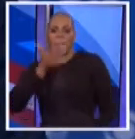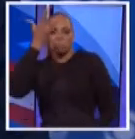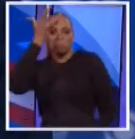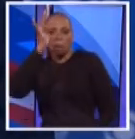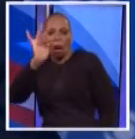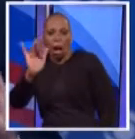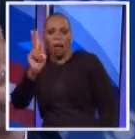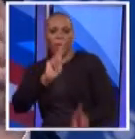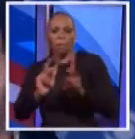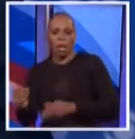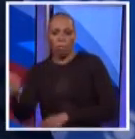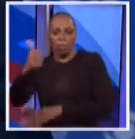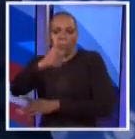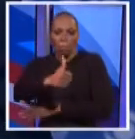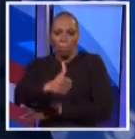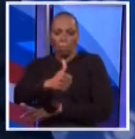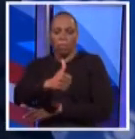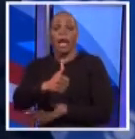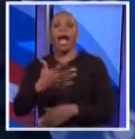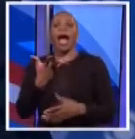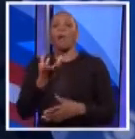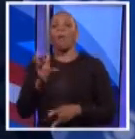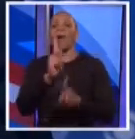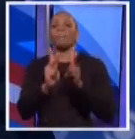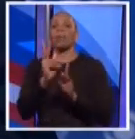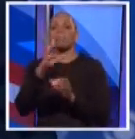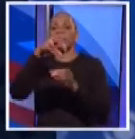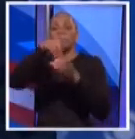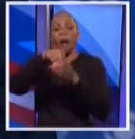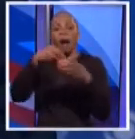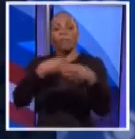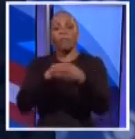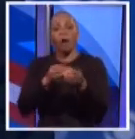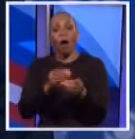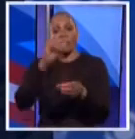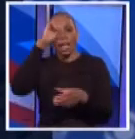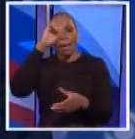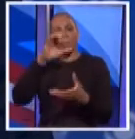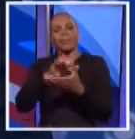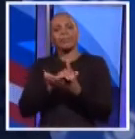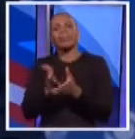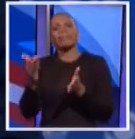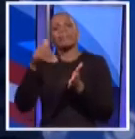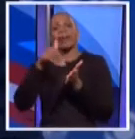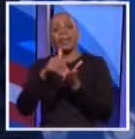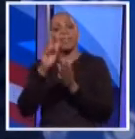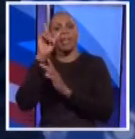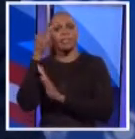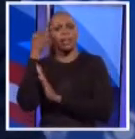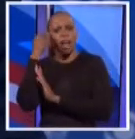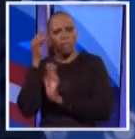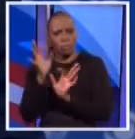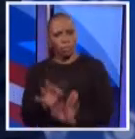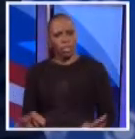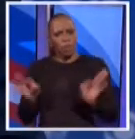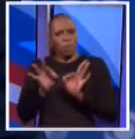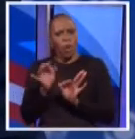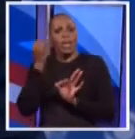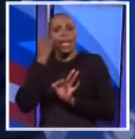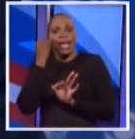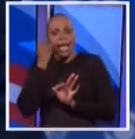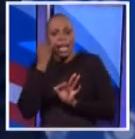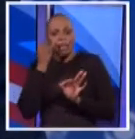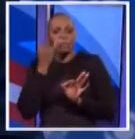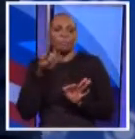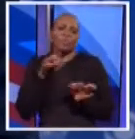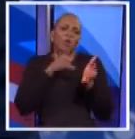borough president. I want people to come into this office and believe again that government can mean something. If you're out there auditing Medicaid